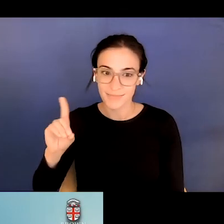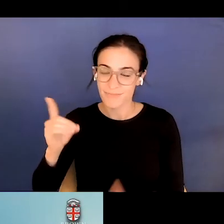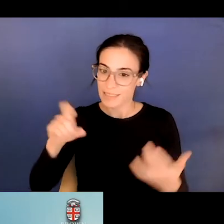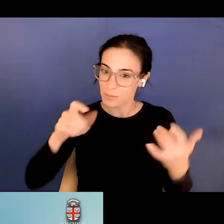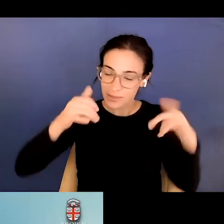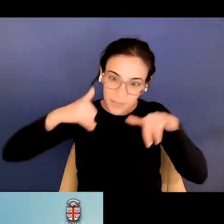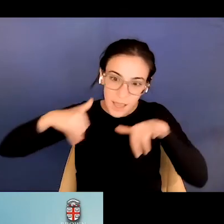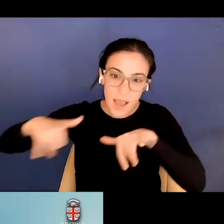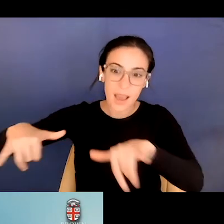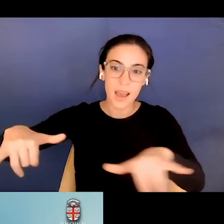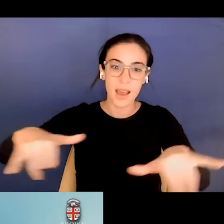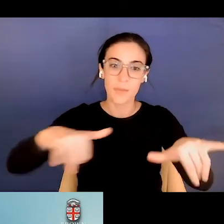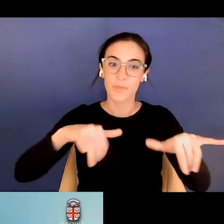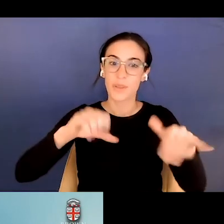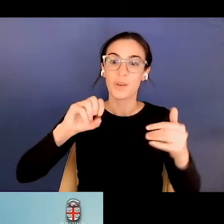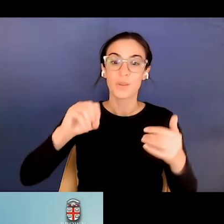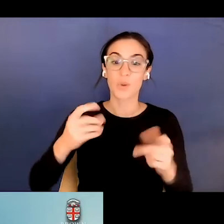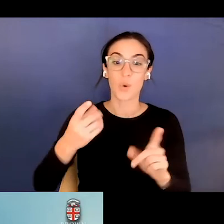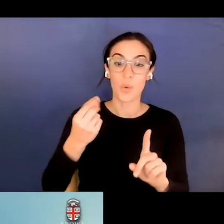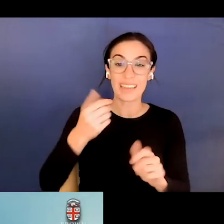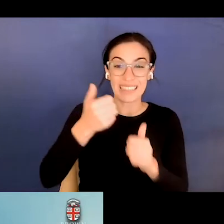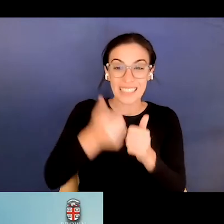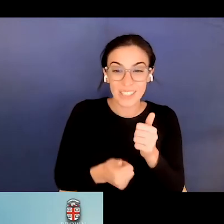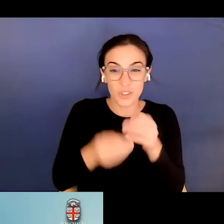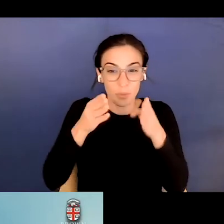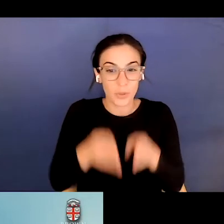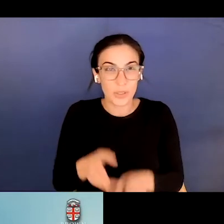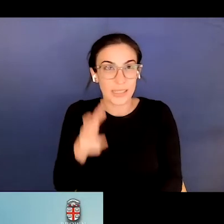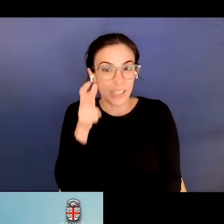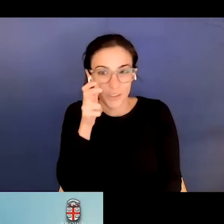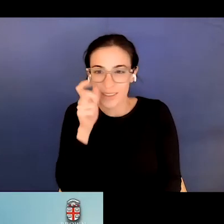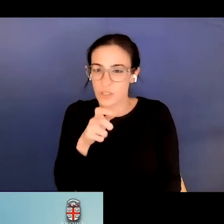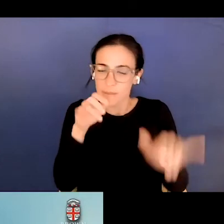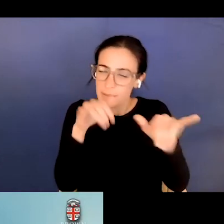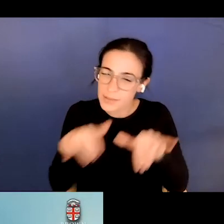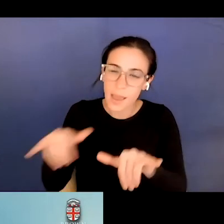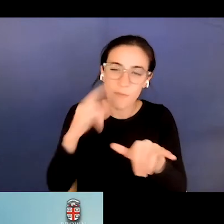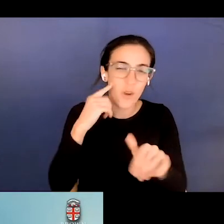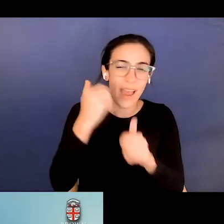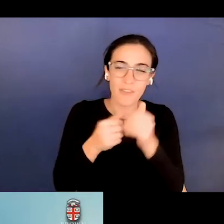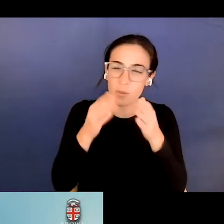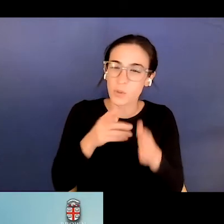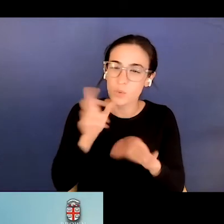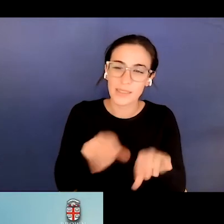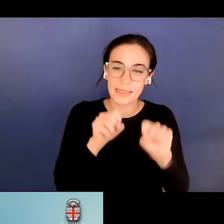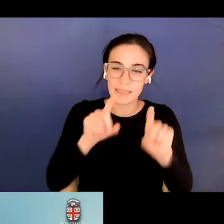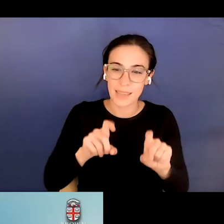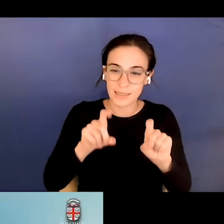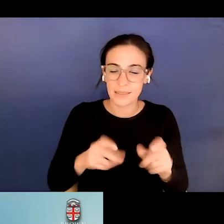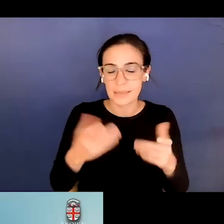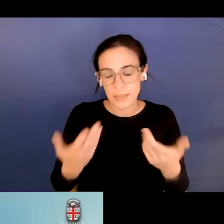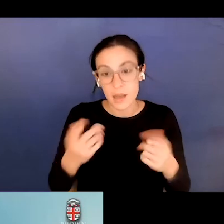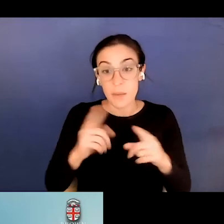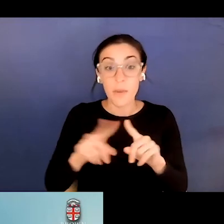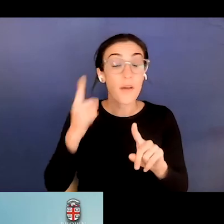the, the test taker gets has to be exactly the same for all test takers, but for classroom exams, even if they're high